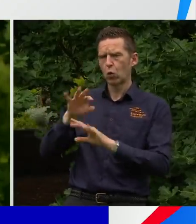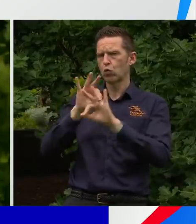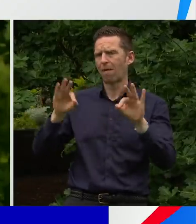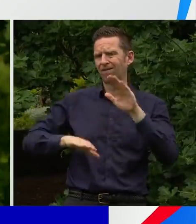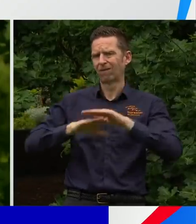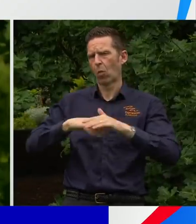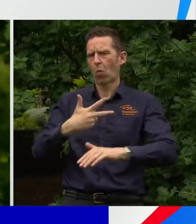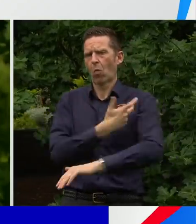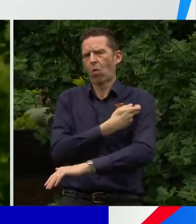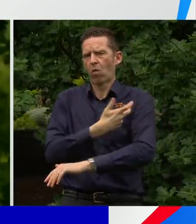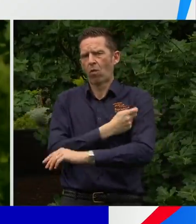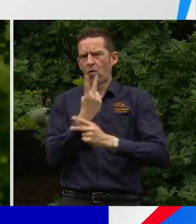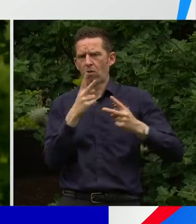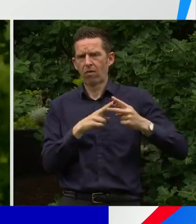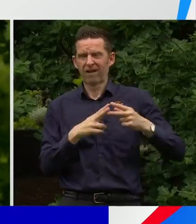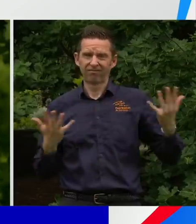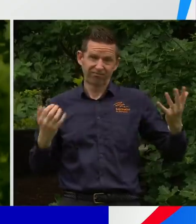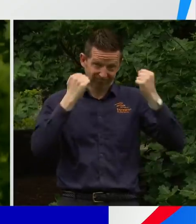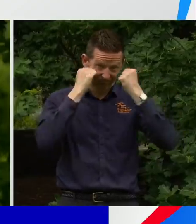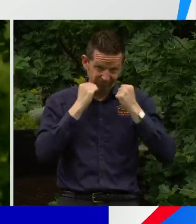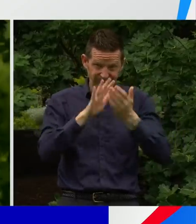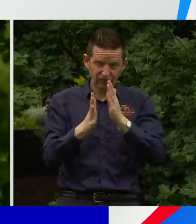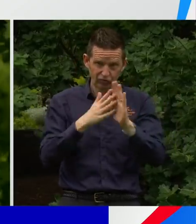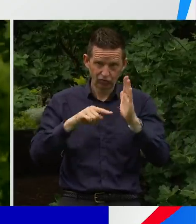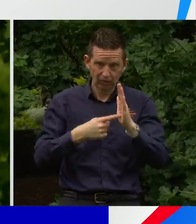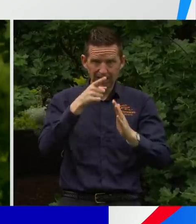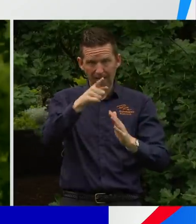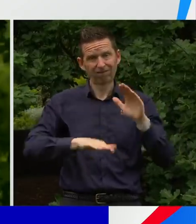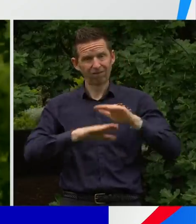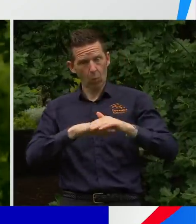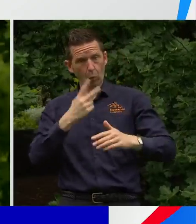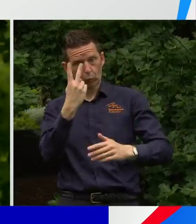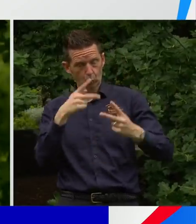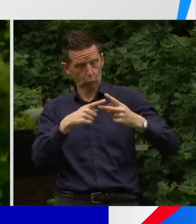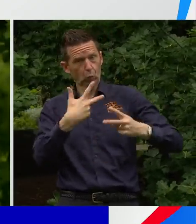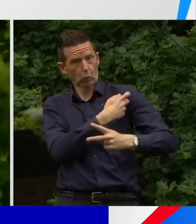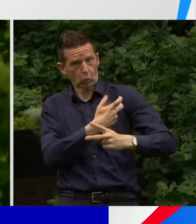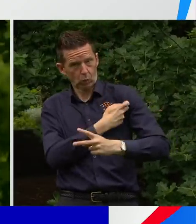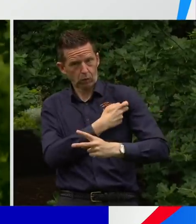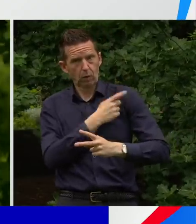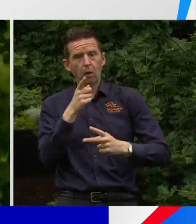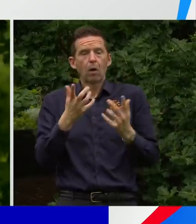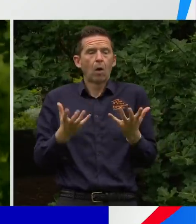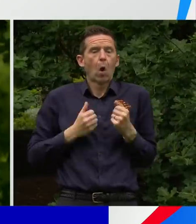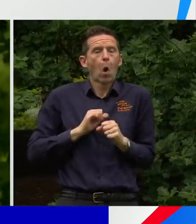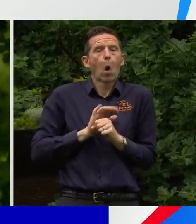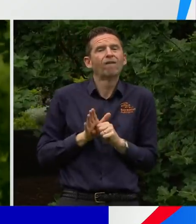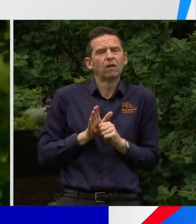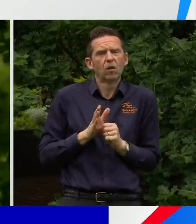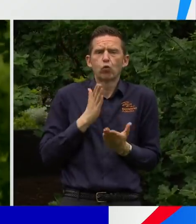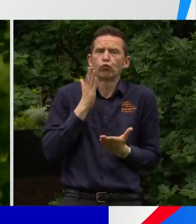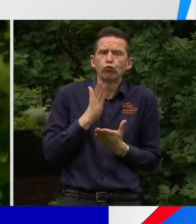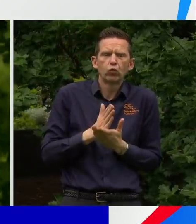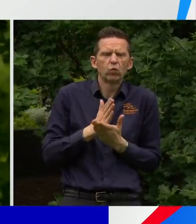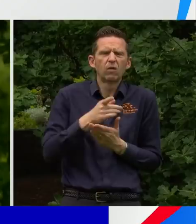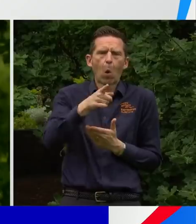There's no greater argument. If you are fully vaccinated, your chances of finishing up critically unwell, like really seriously sick with